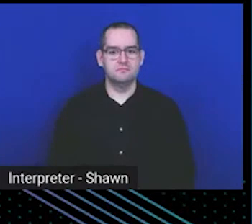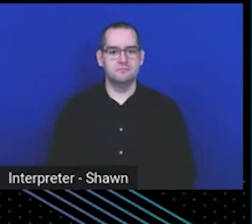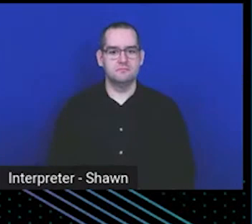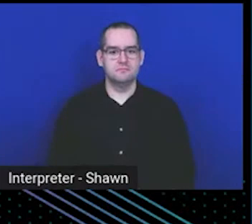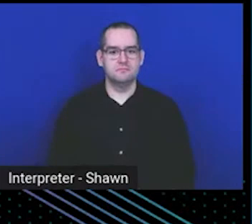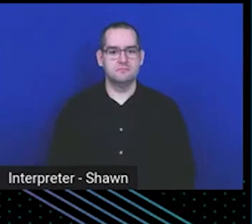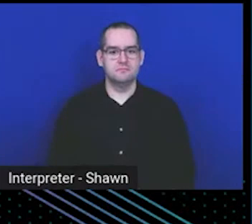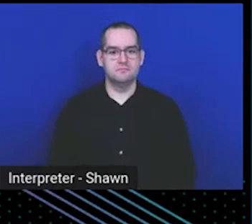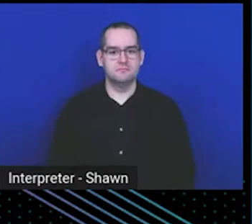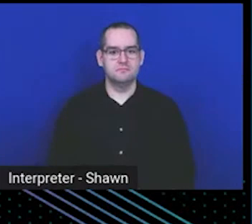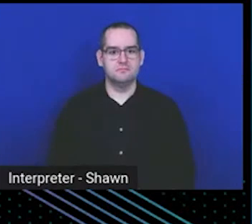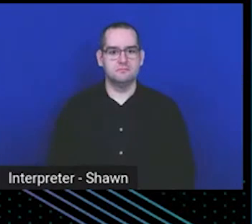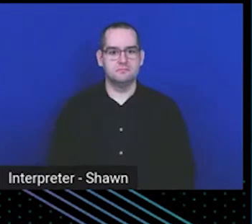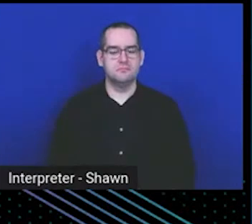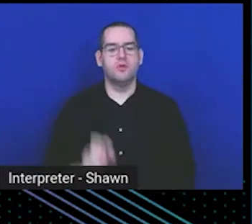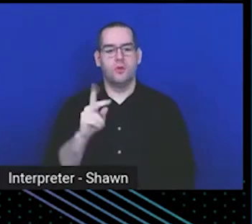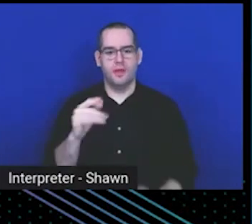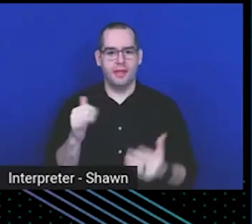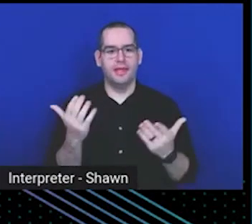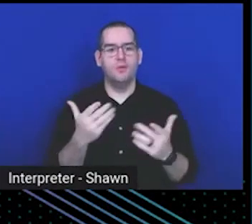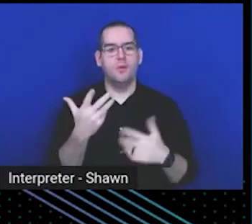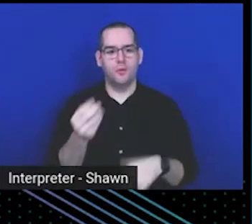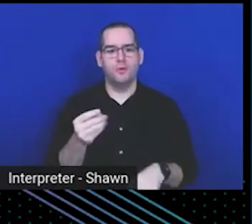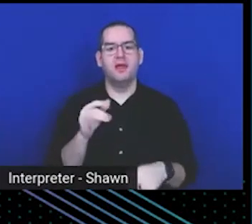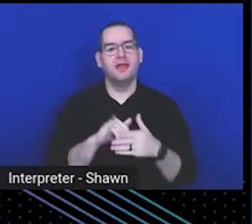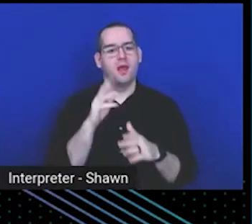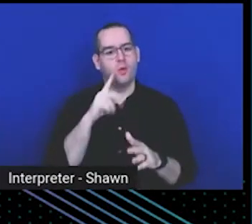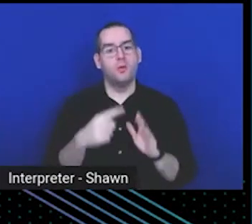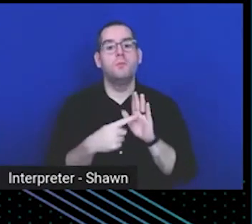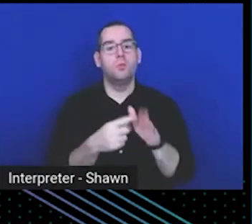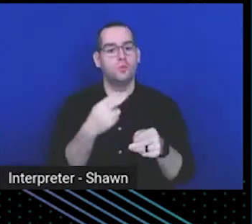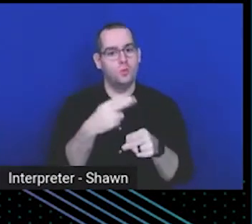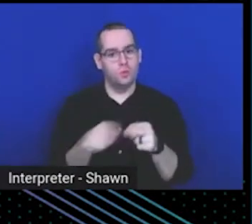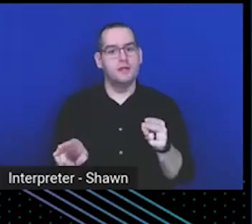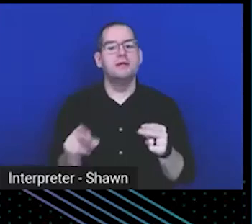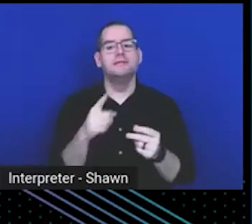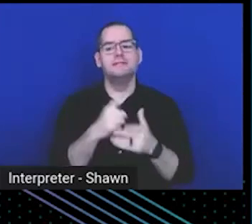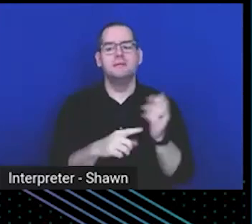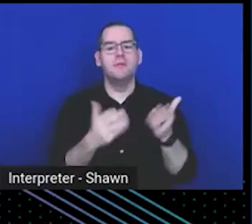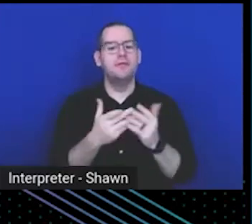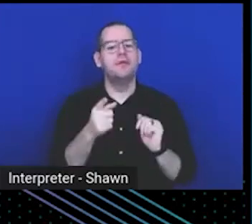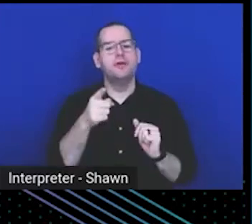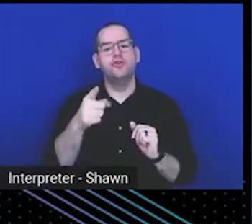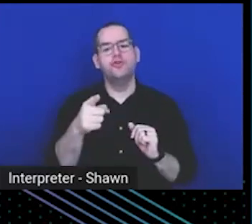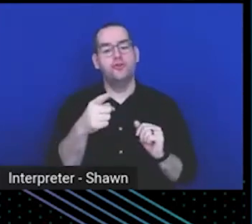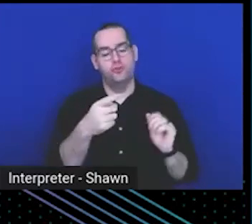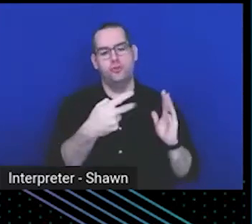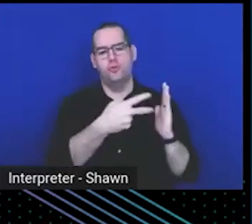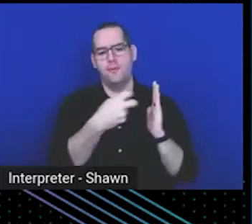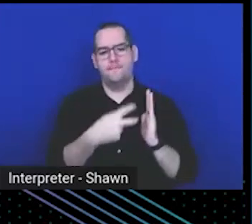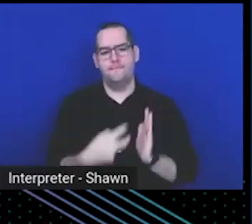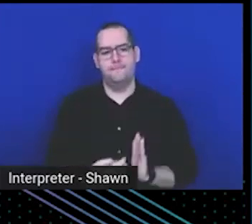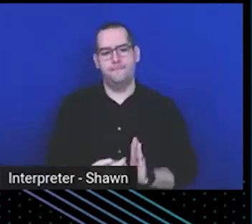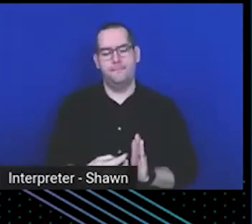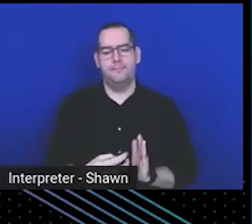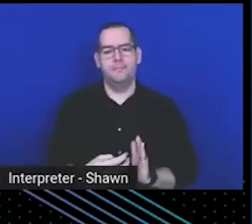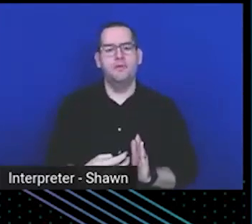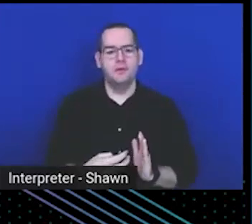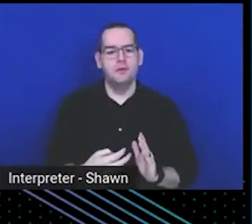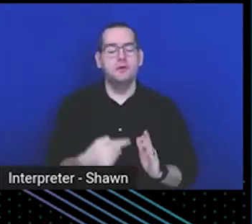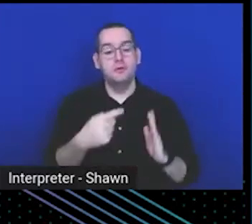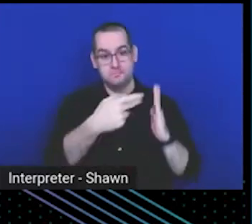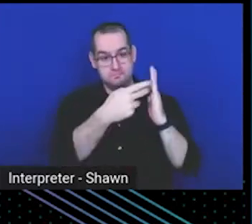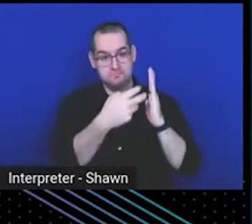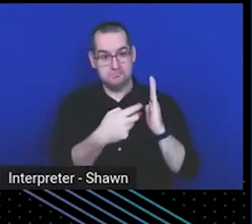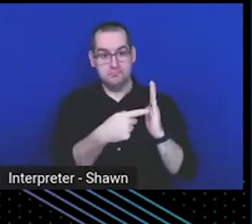I should be, yeah, okay, here we go. So I'll just point out really quickly, some of the things that you grab, you're going to want to be, you have to grab your